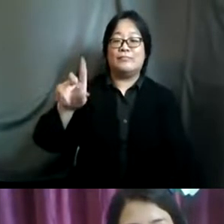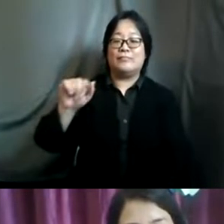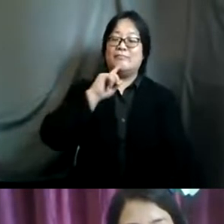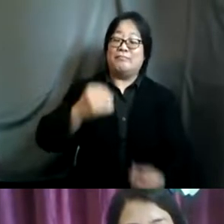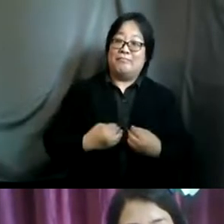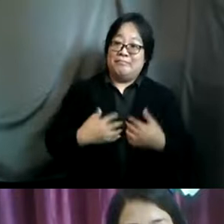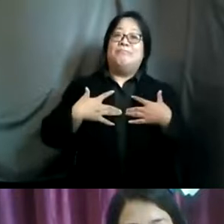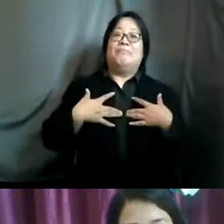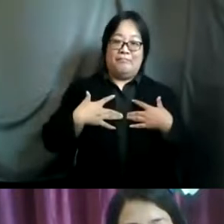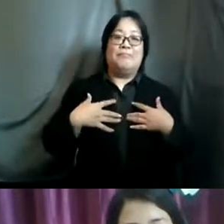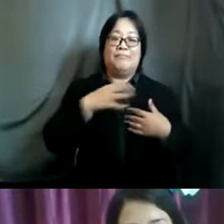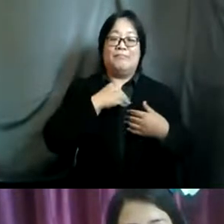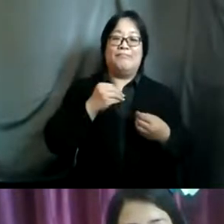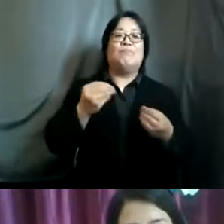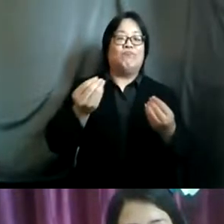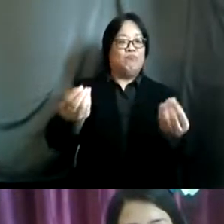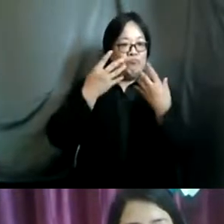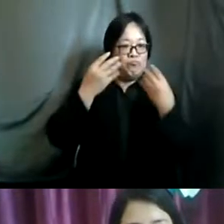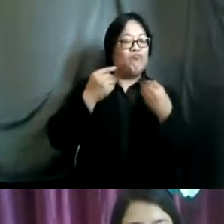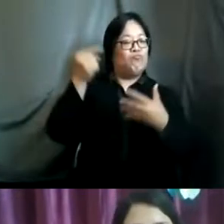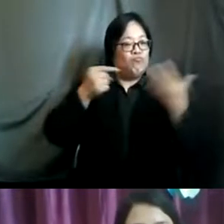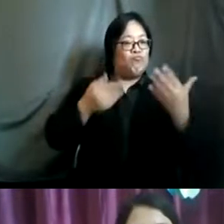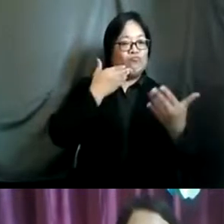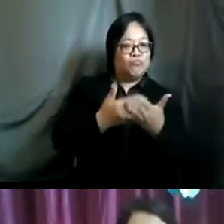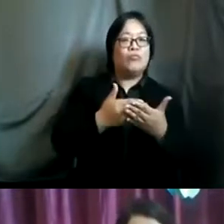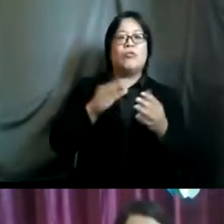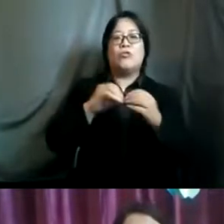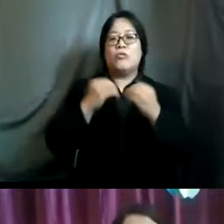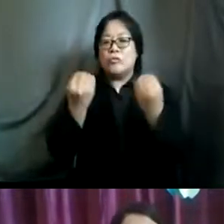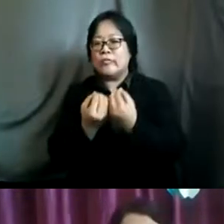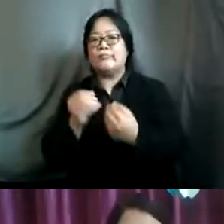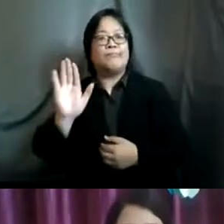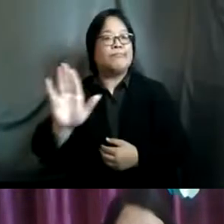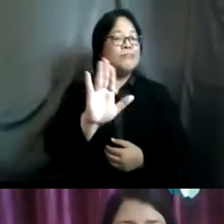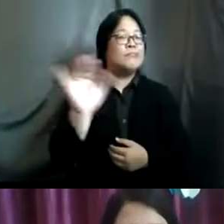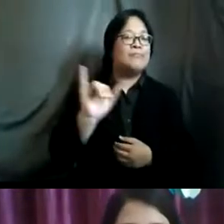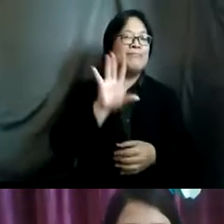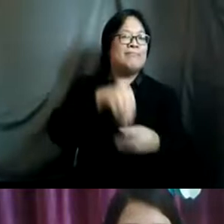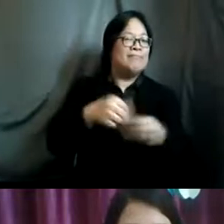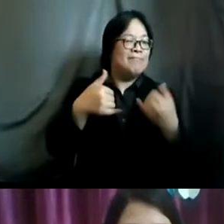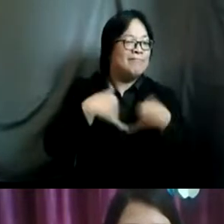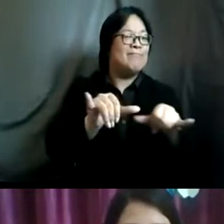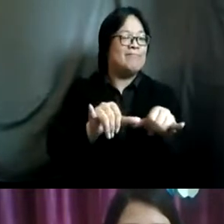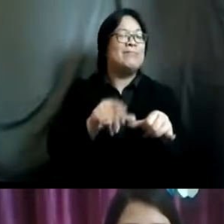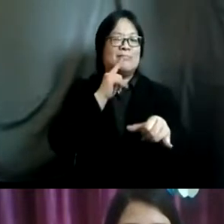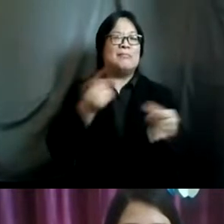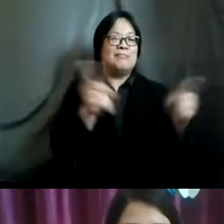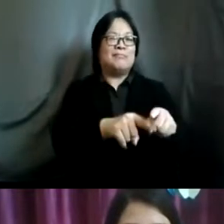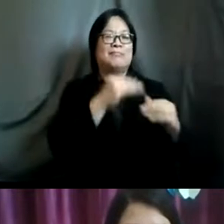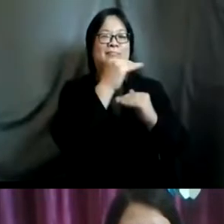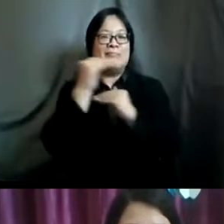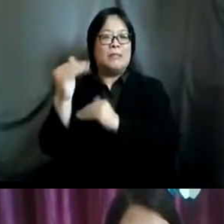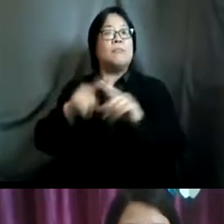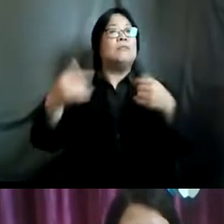quite mind-blowing that you've got the page like yourself and organizations are still continuing their work despite all the restrictions and still successfully